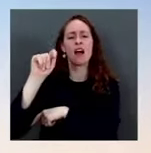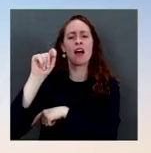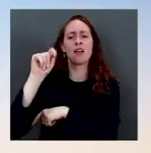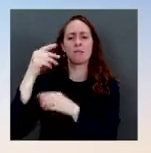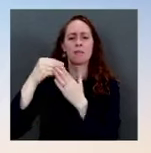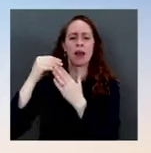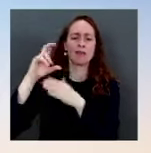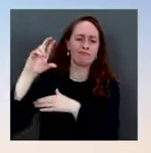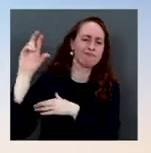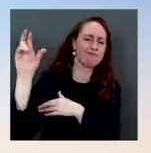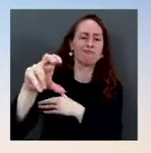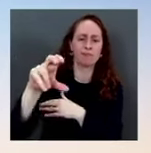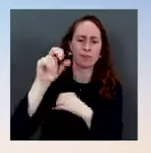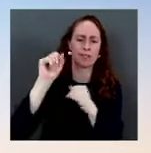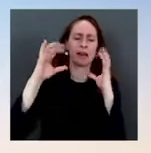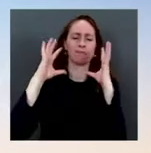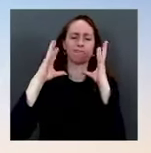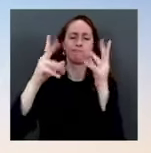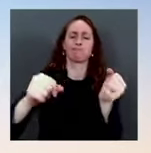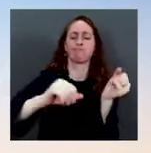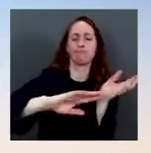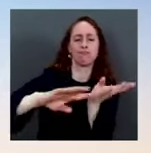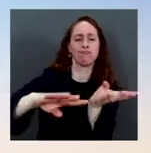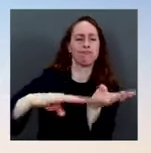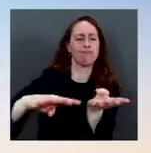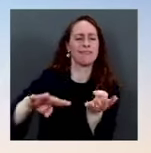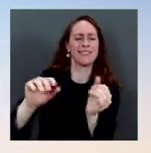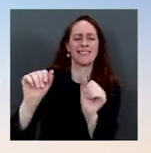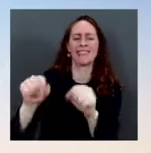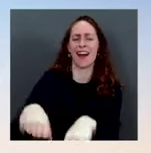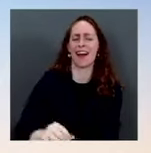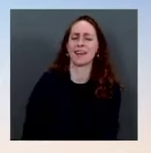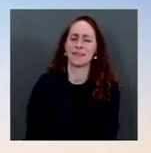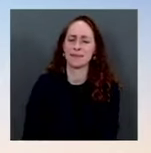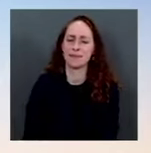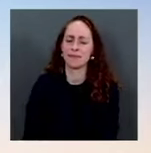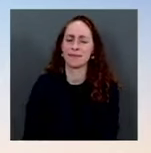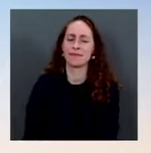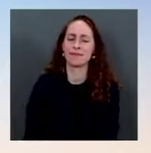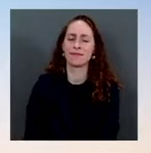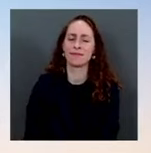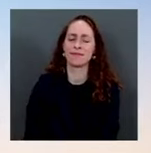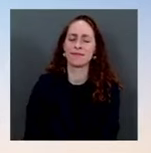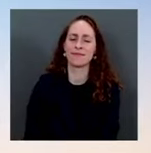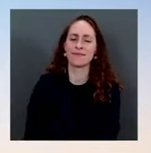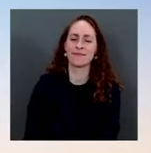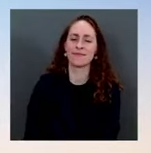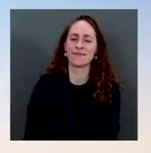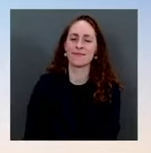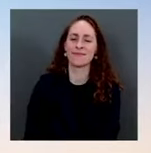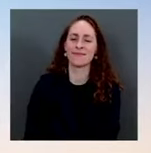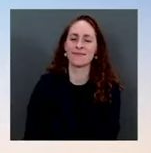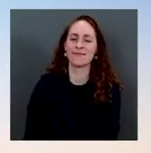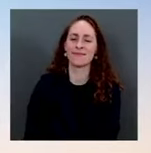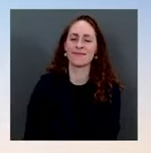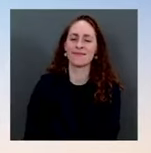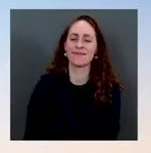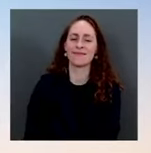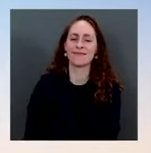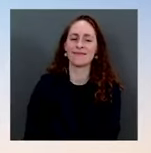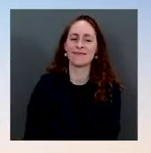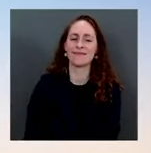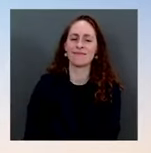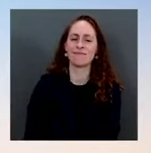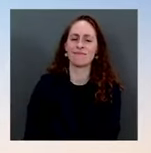consideration i know that dr fauci spoke to that briefly that would be a decision made by our health and medical experts and the cdc so